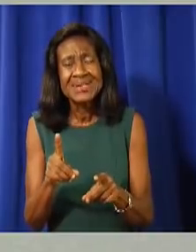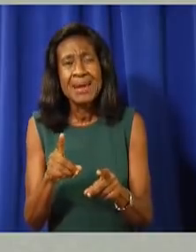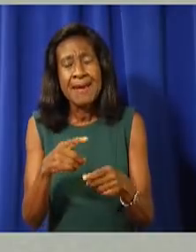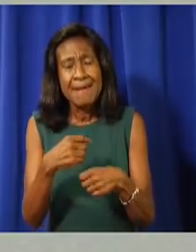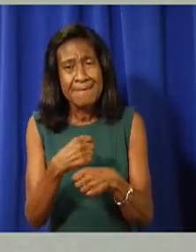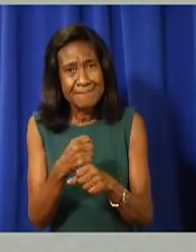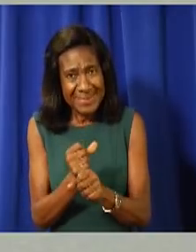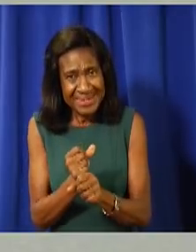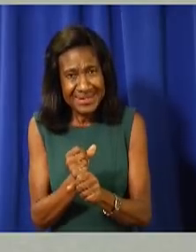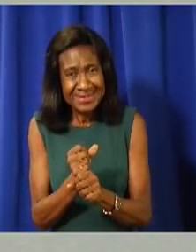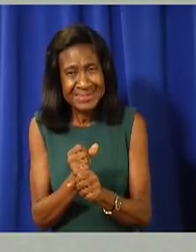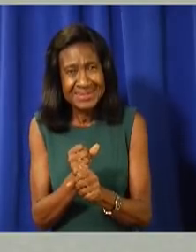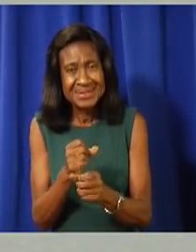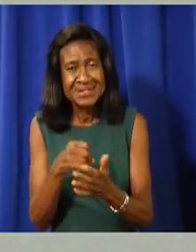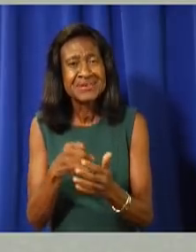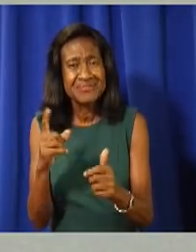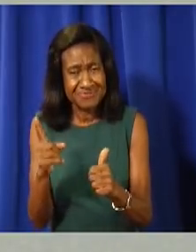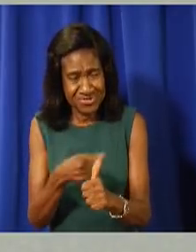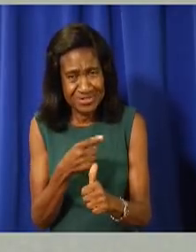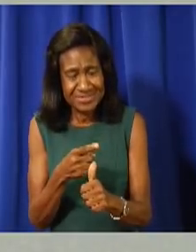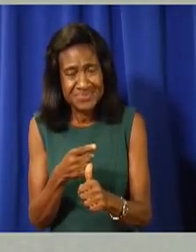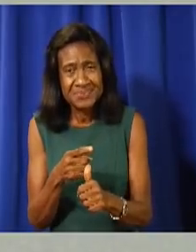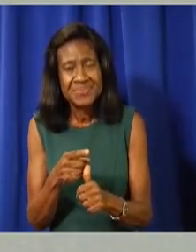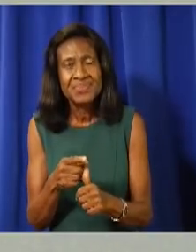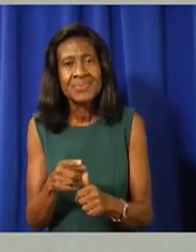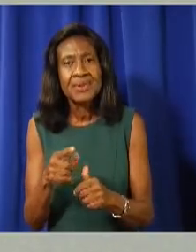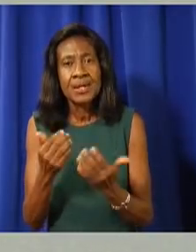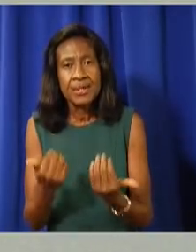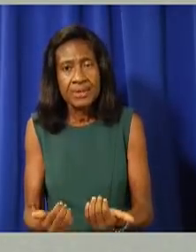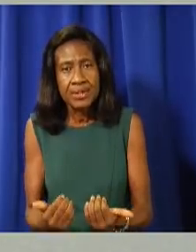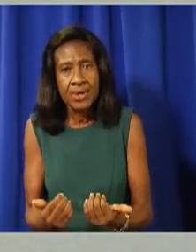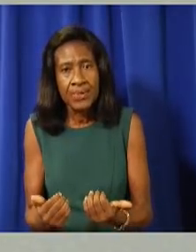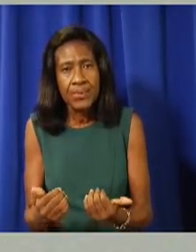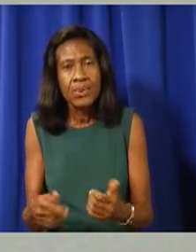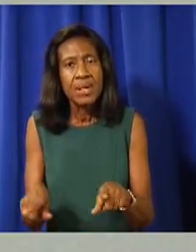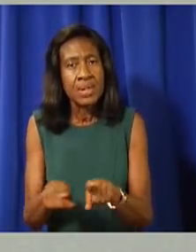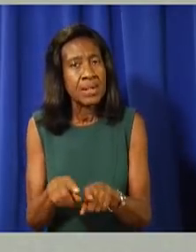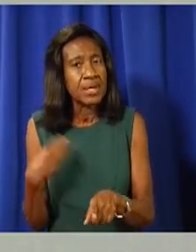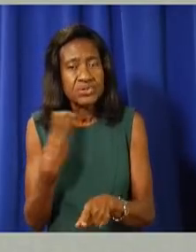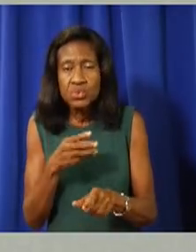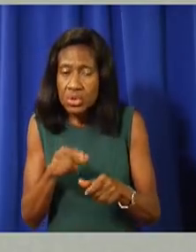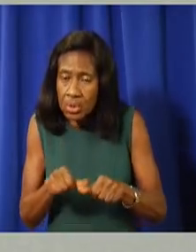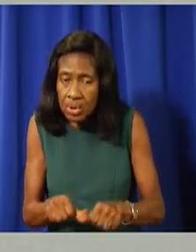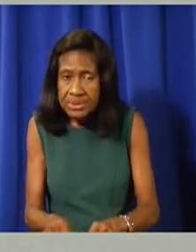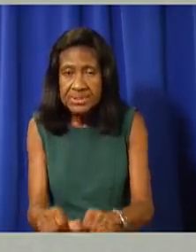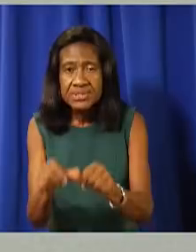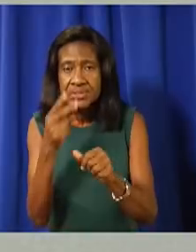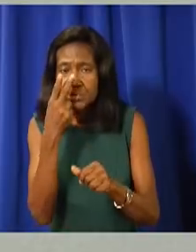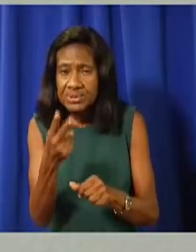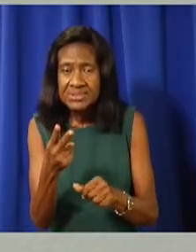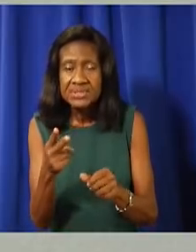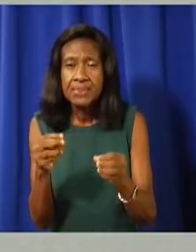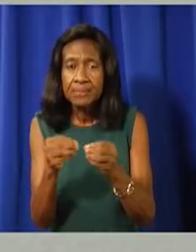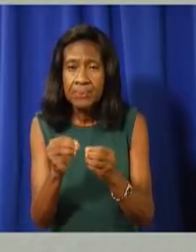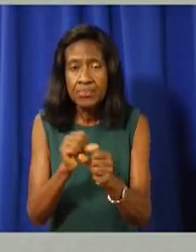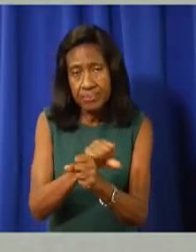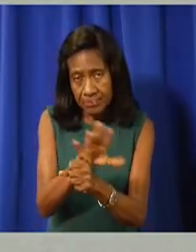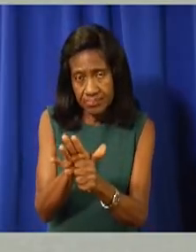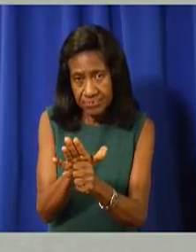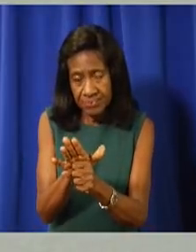Now as our global battle with COVID-19 rages on, we must once again shift our focus